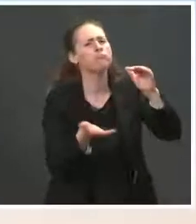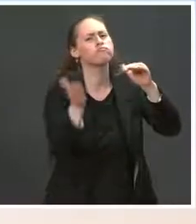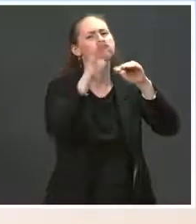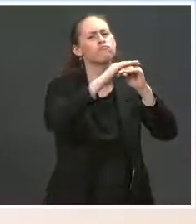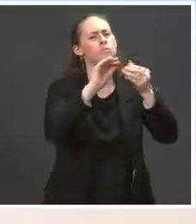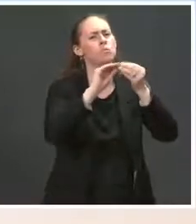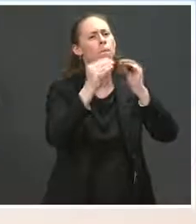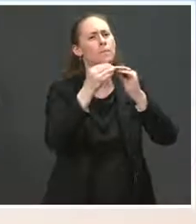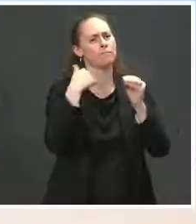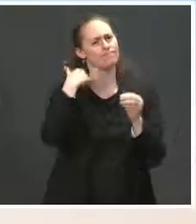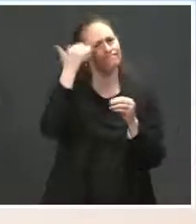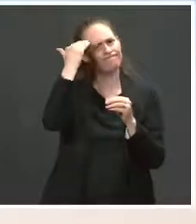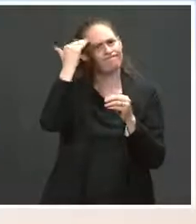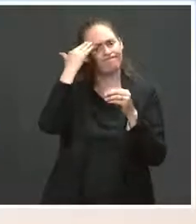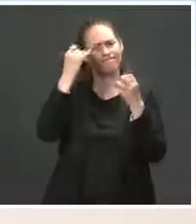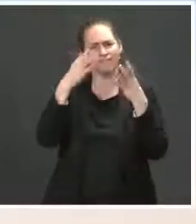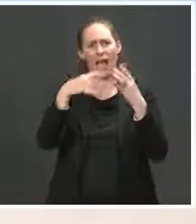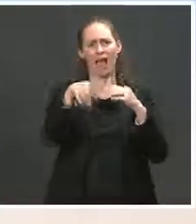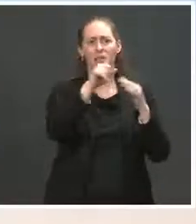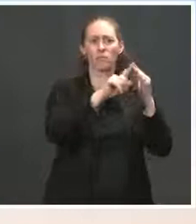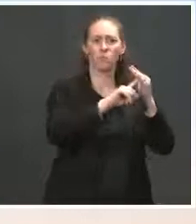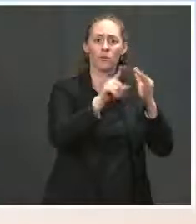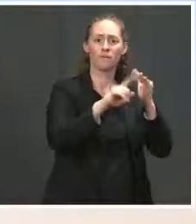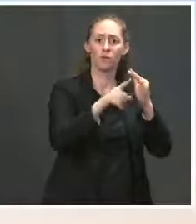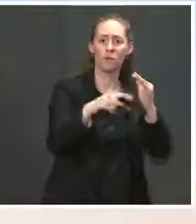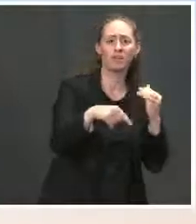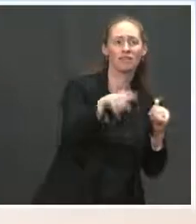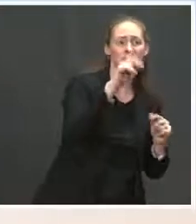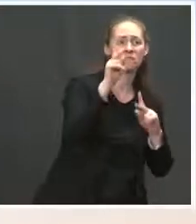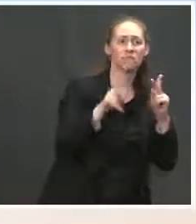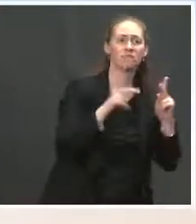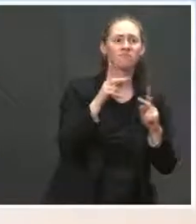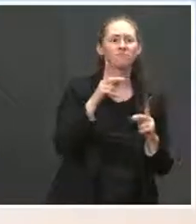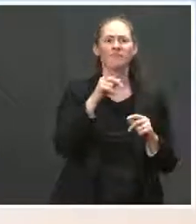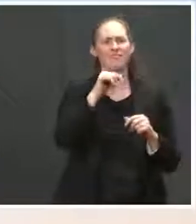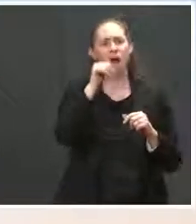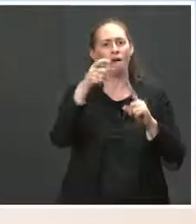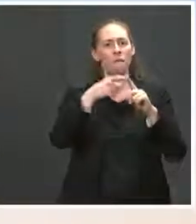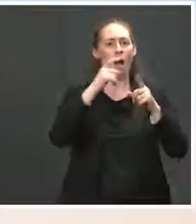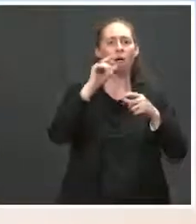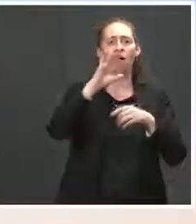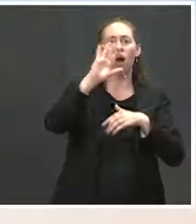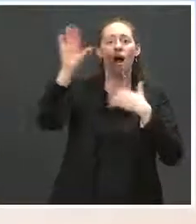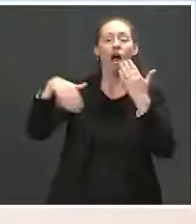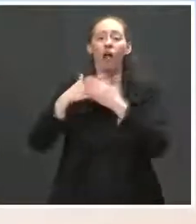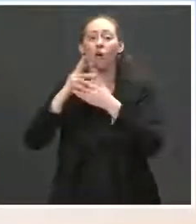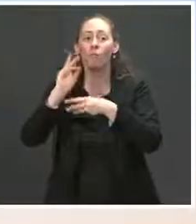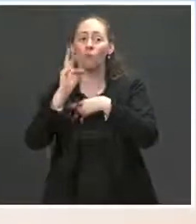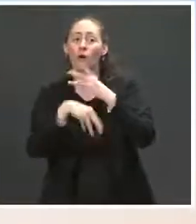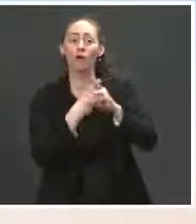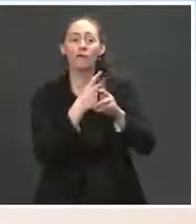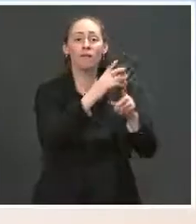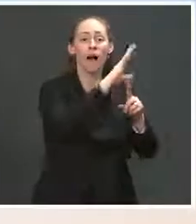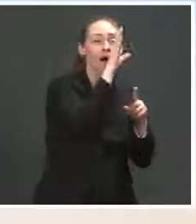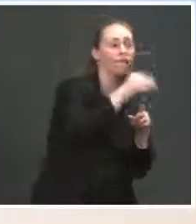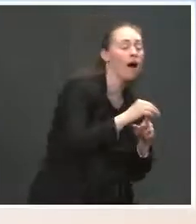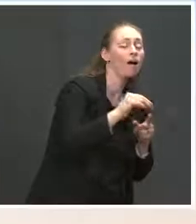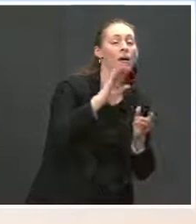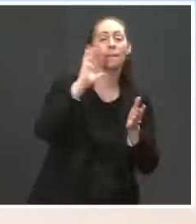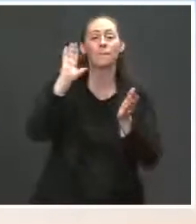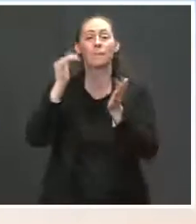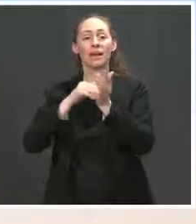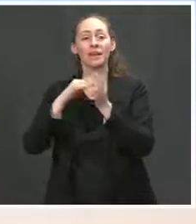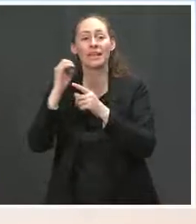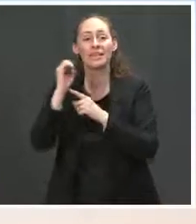a lot of these refugees are not coming — you know, they're coming from all around the world. They're coming from Africa. They're coming from the Middle East. They're coming from many